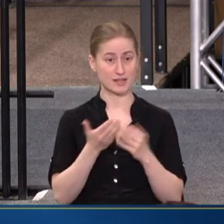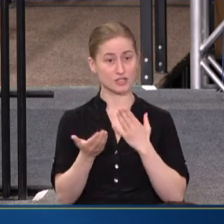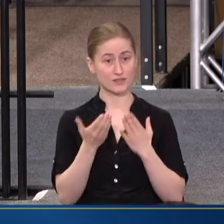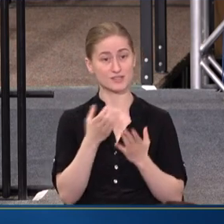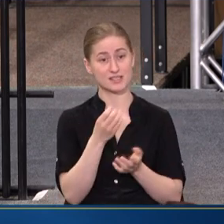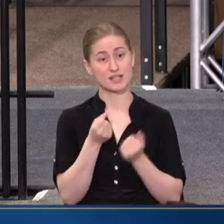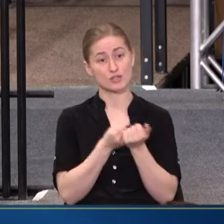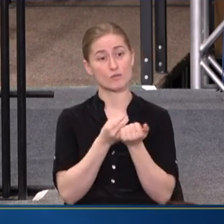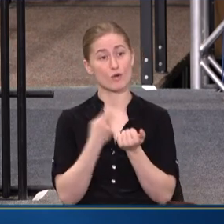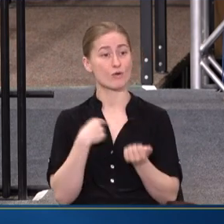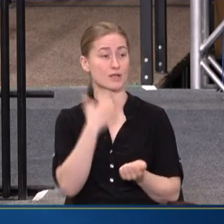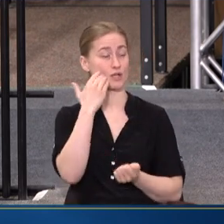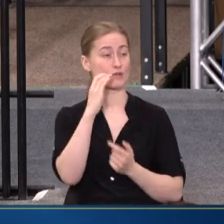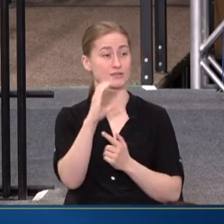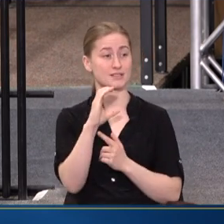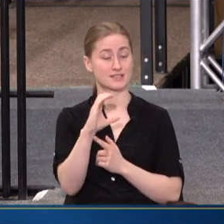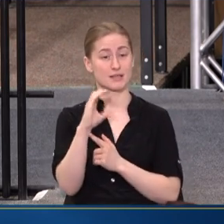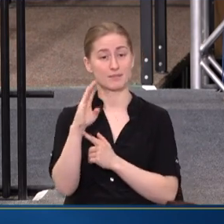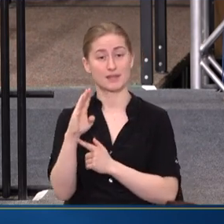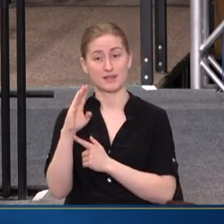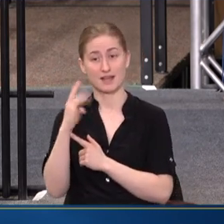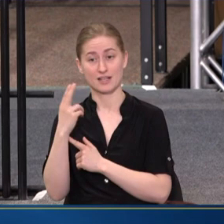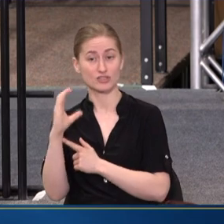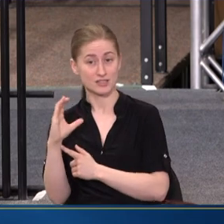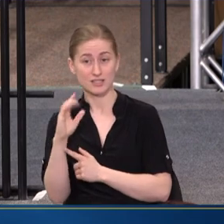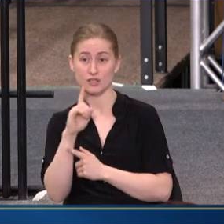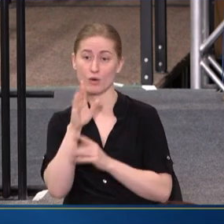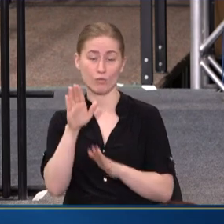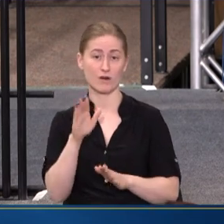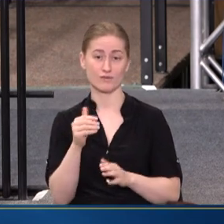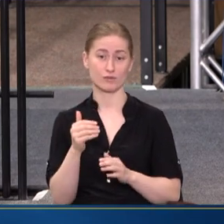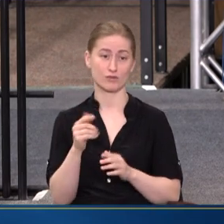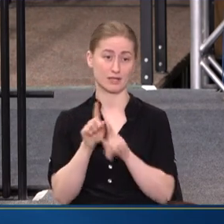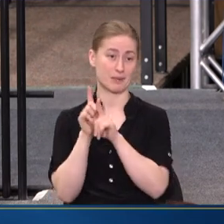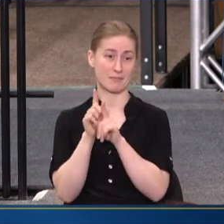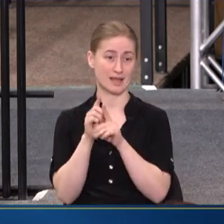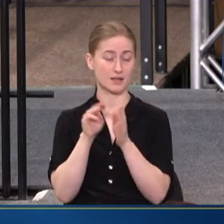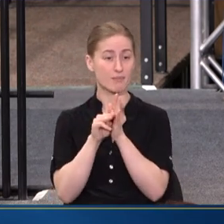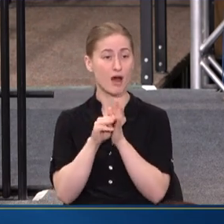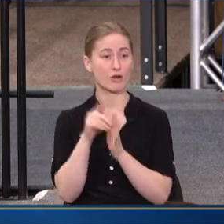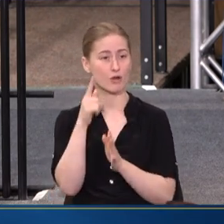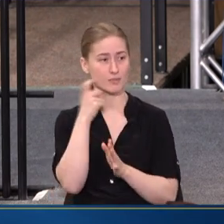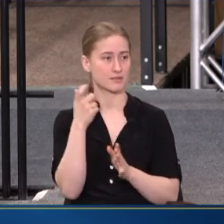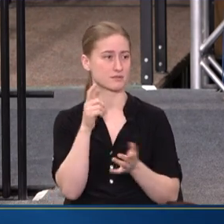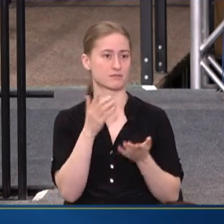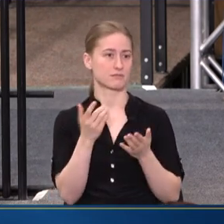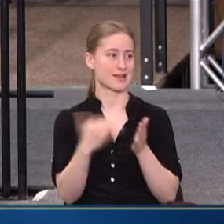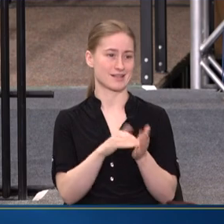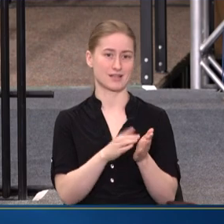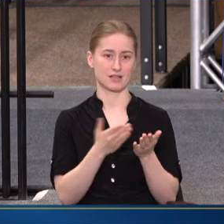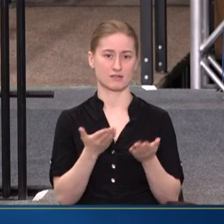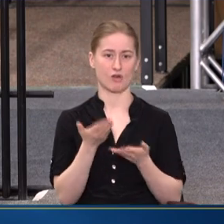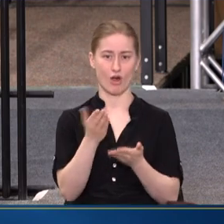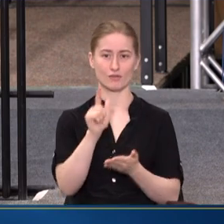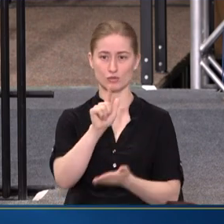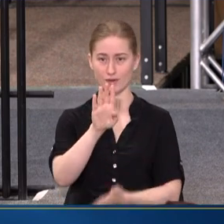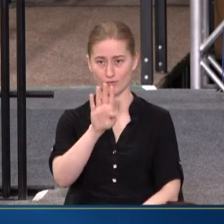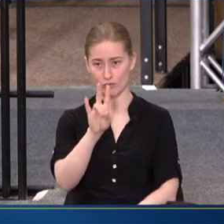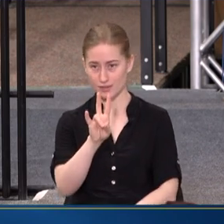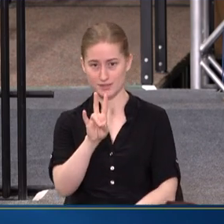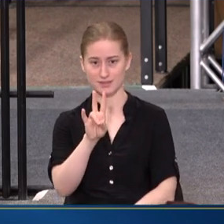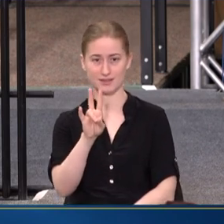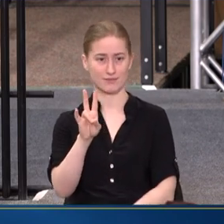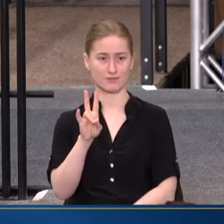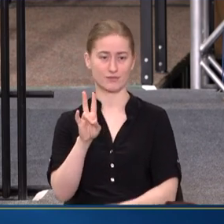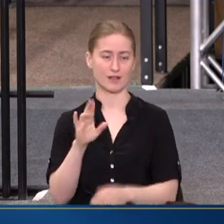SUPPORTS. AND WE KNOW CCBHC'S ARE A WONDERFUL COMPANION MODEL THERE BECAUSE, AGAIN, OFFERS 24-HOUR WRAPAROUND SERVICES AND